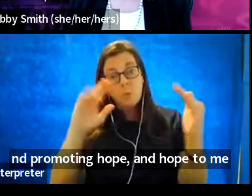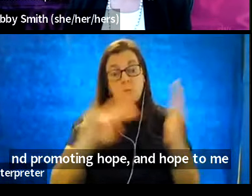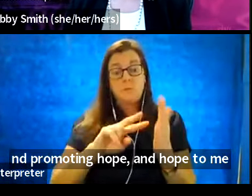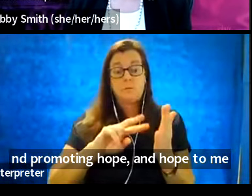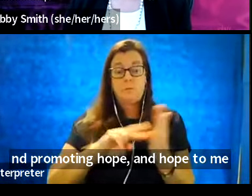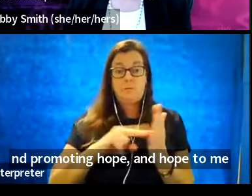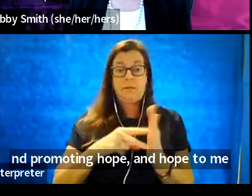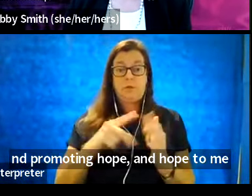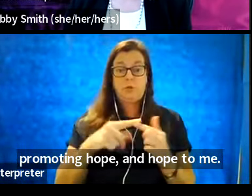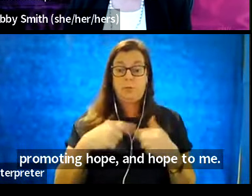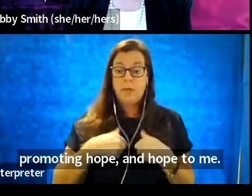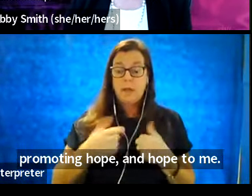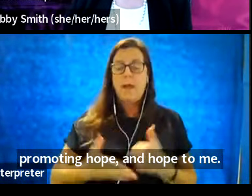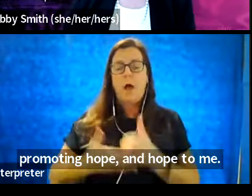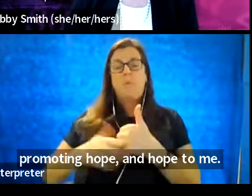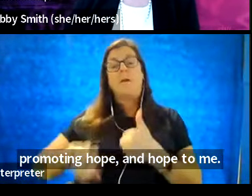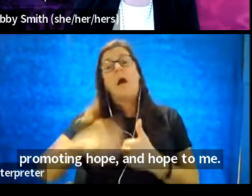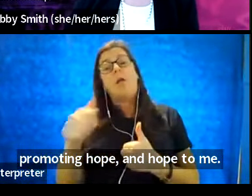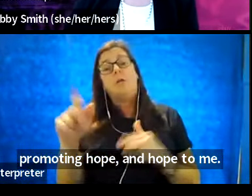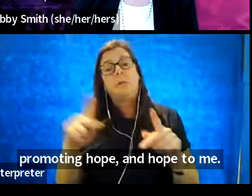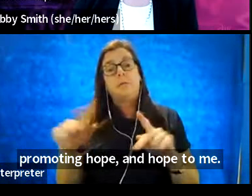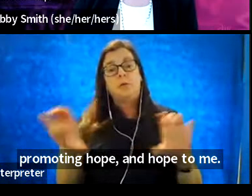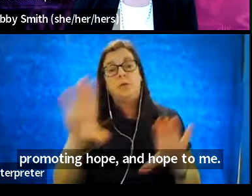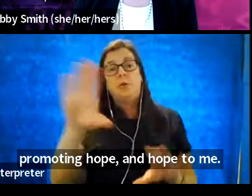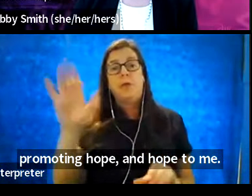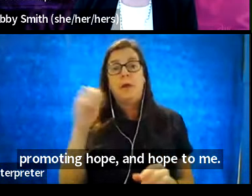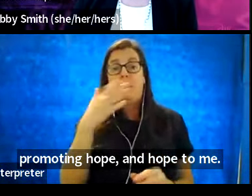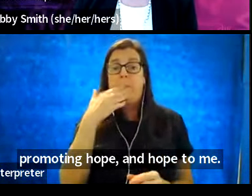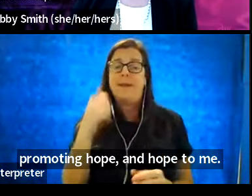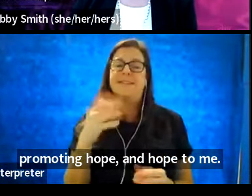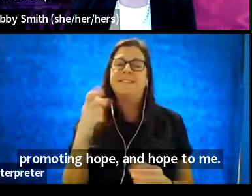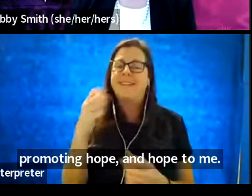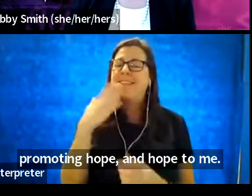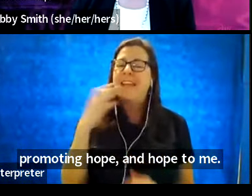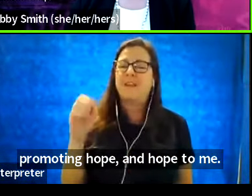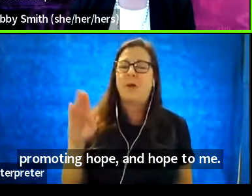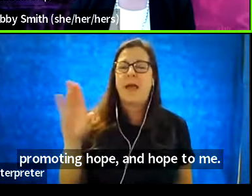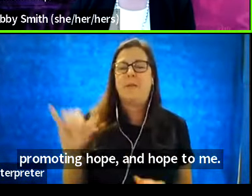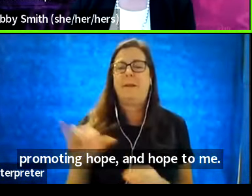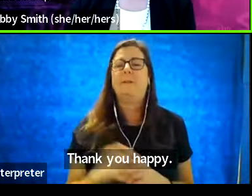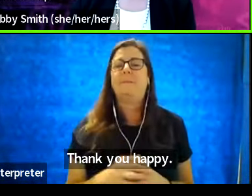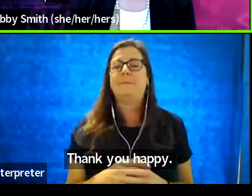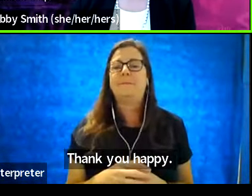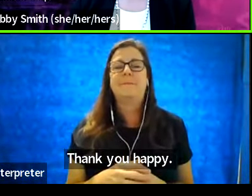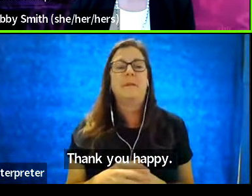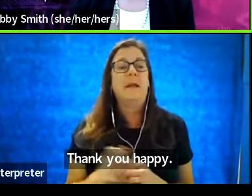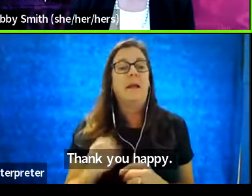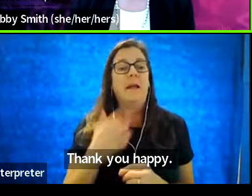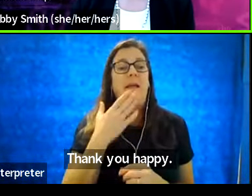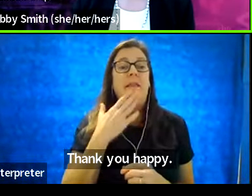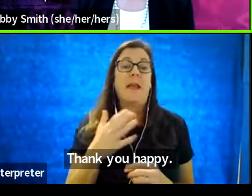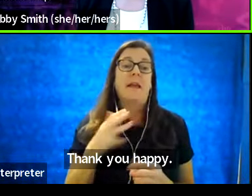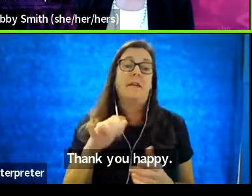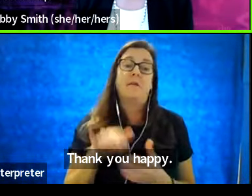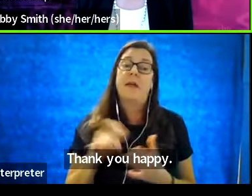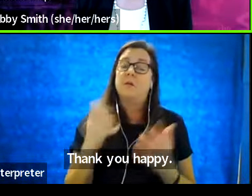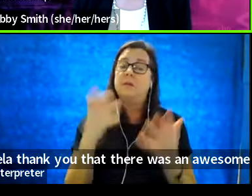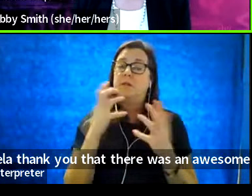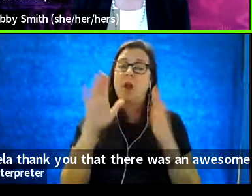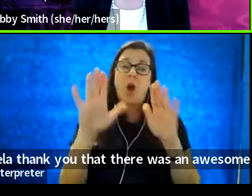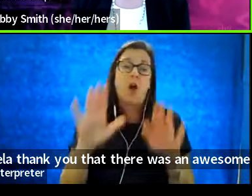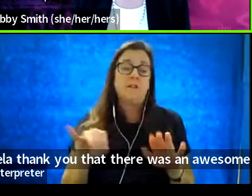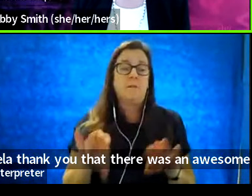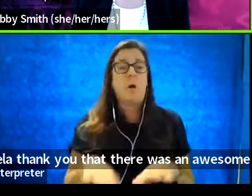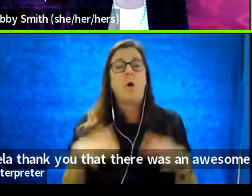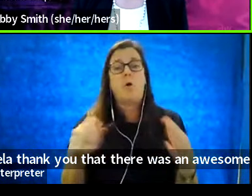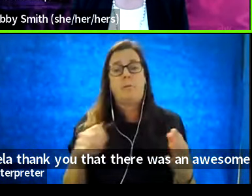means helping other people excel. Thank you, Abby. Well, Angela, thank you. That was an awesome opener.